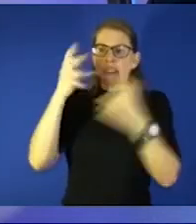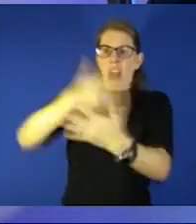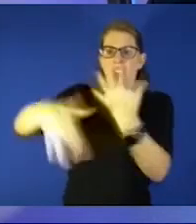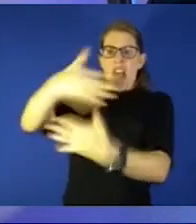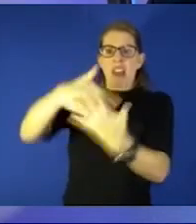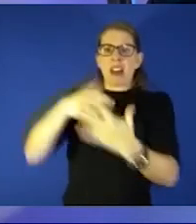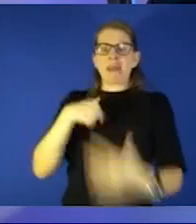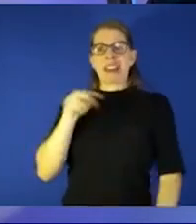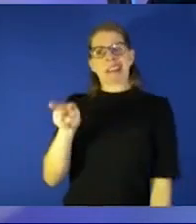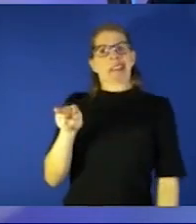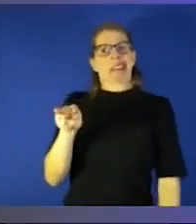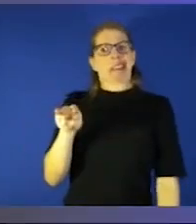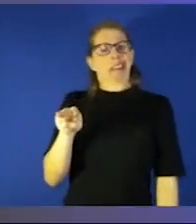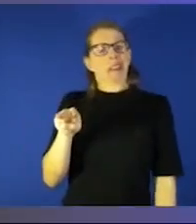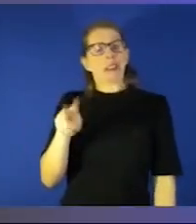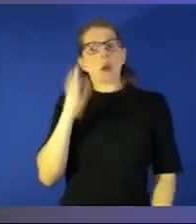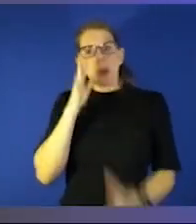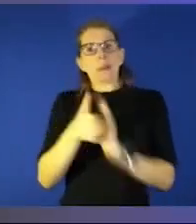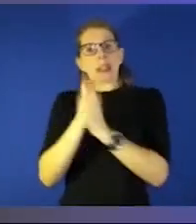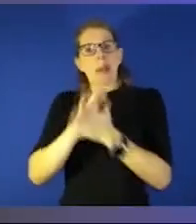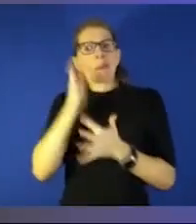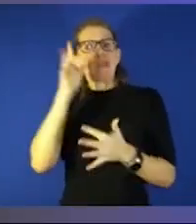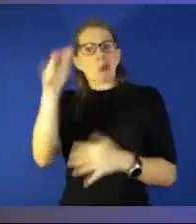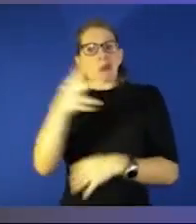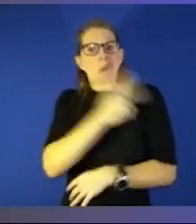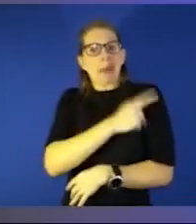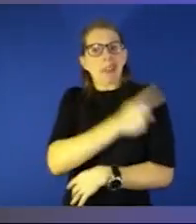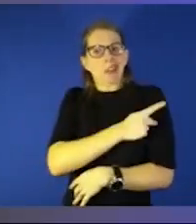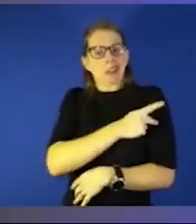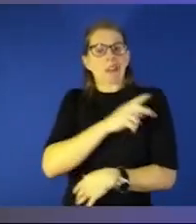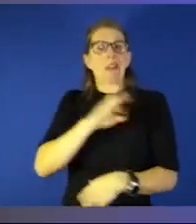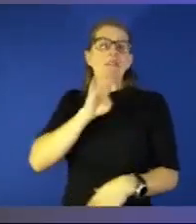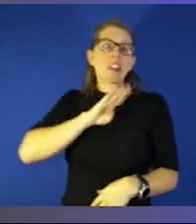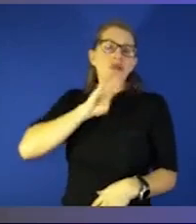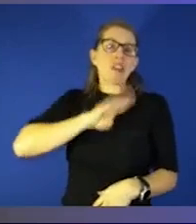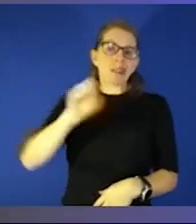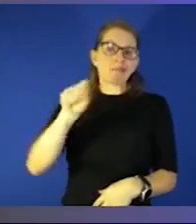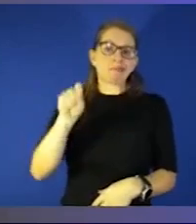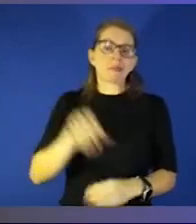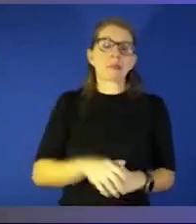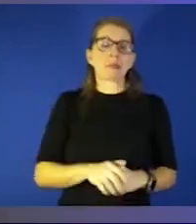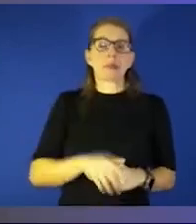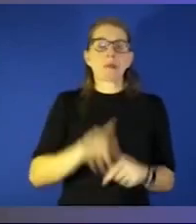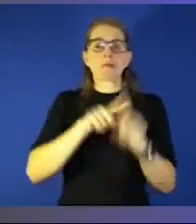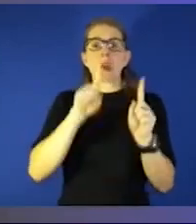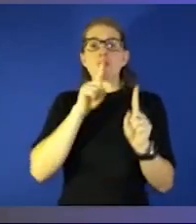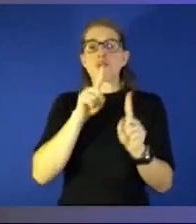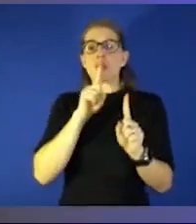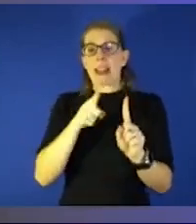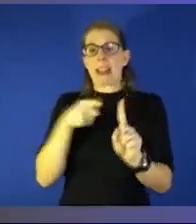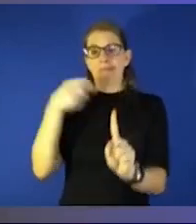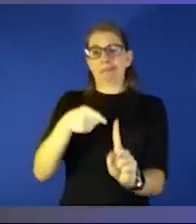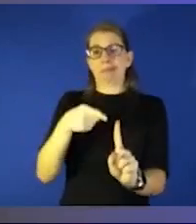it is kind of frustrating but what it comes down to is you know we we all make